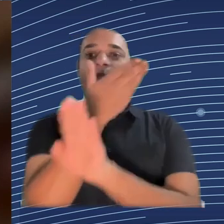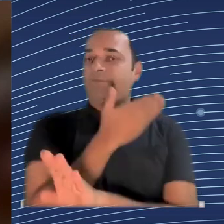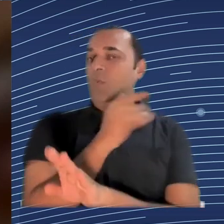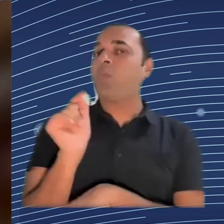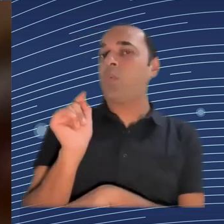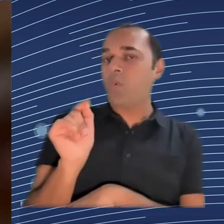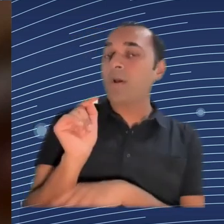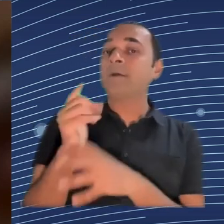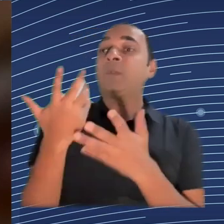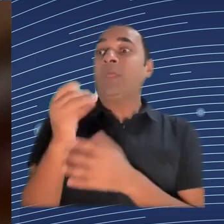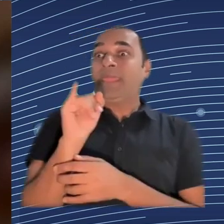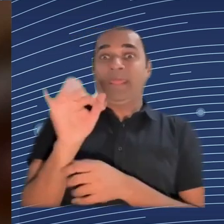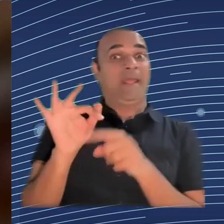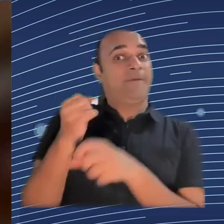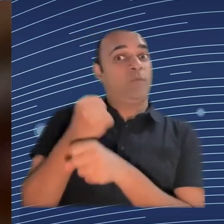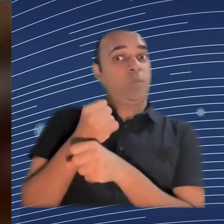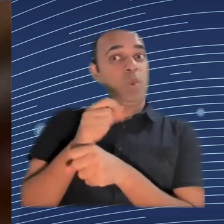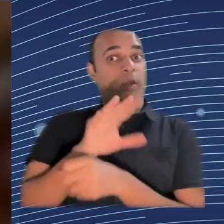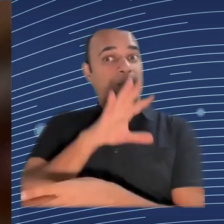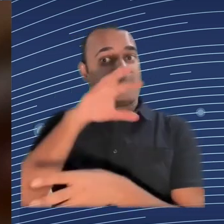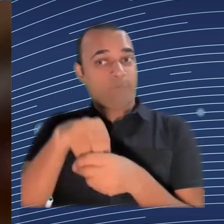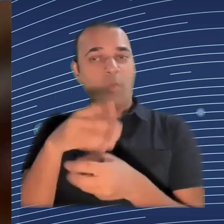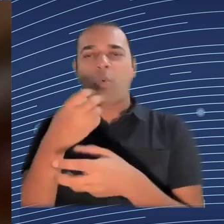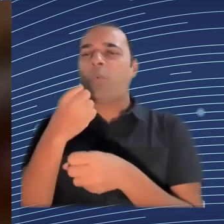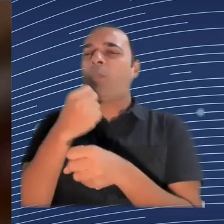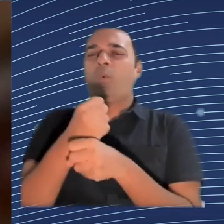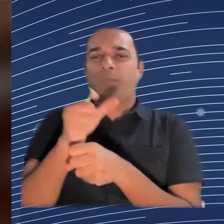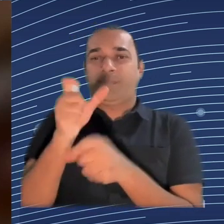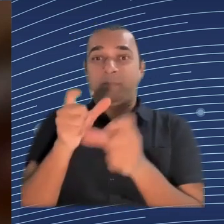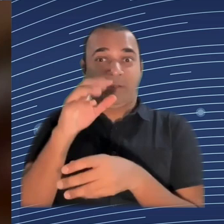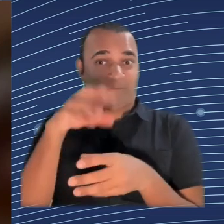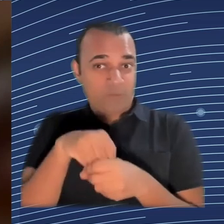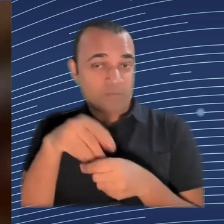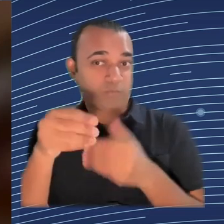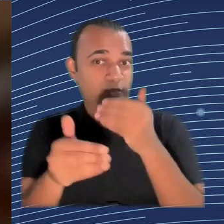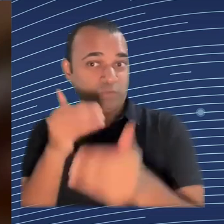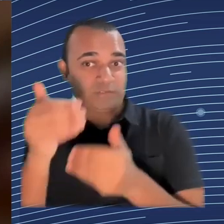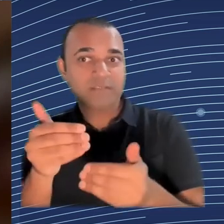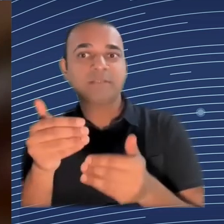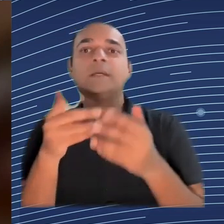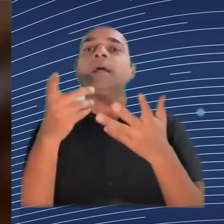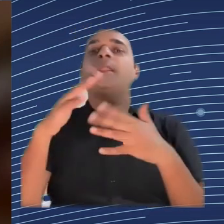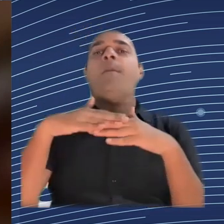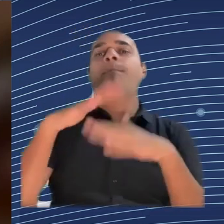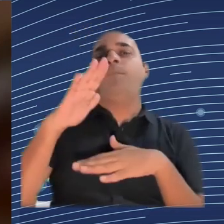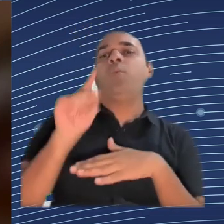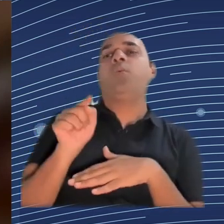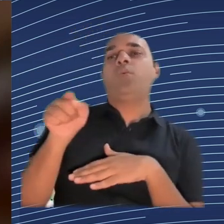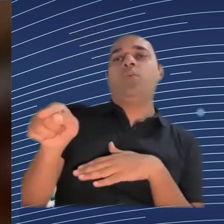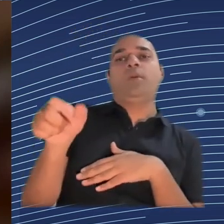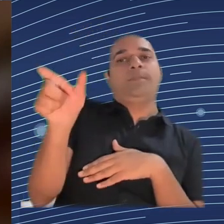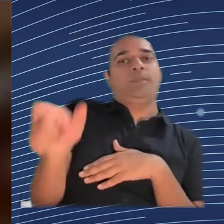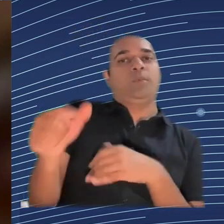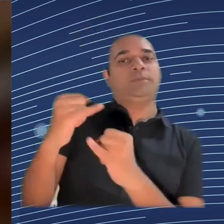design software. You know, it's about the interface, for example, or how to integrate it into working life. But it's not